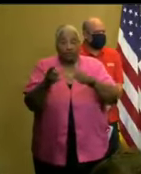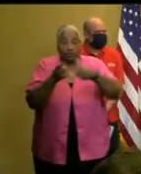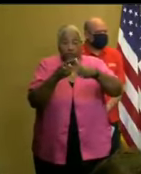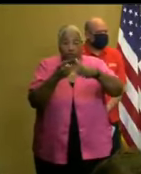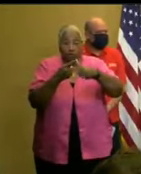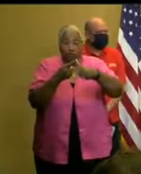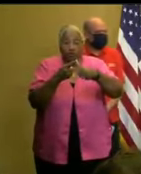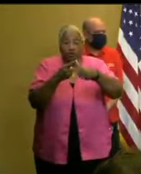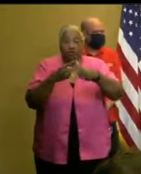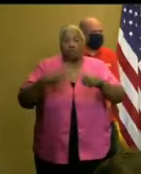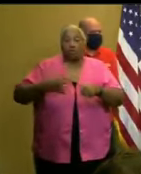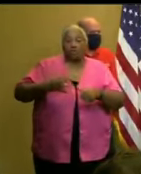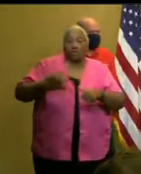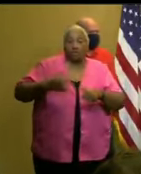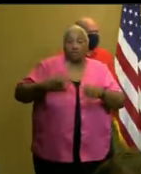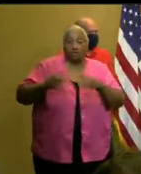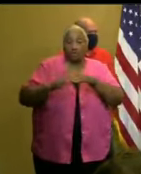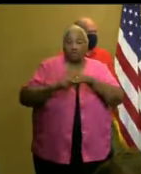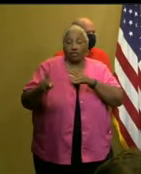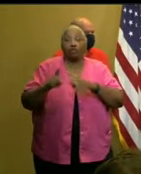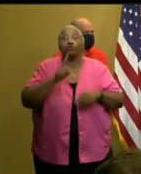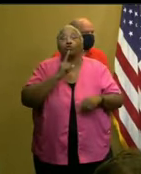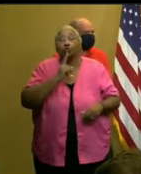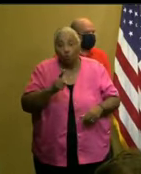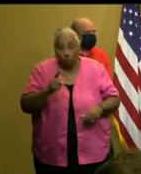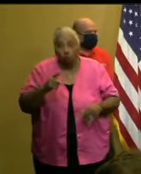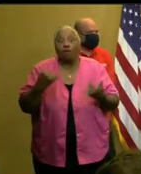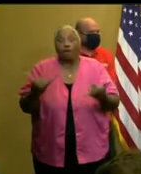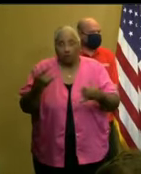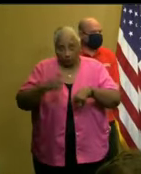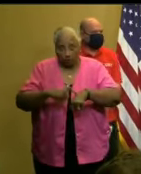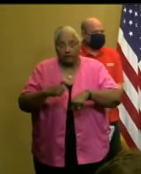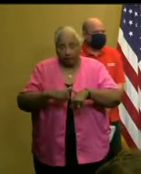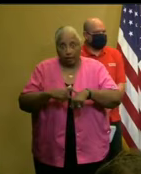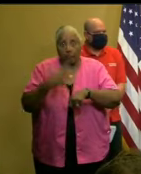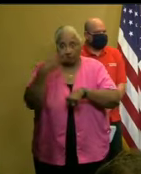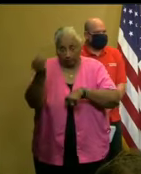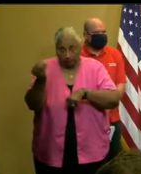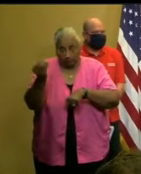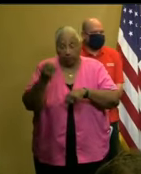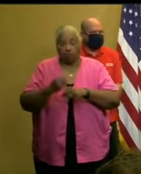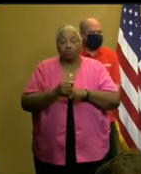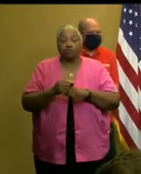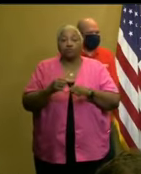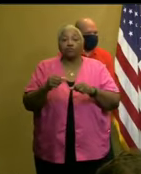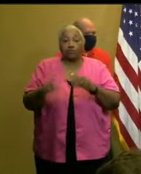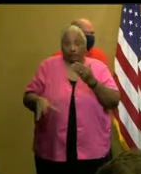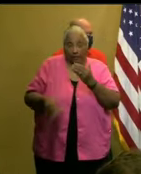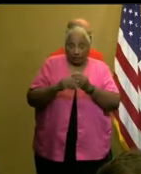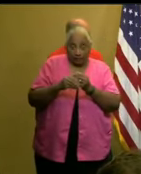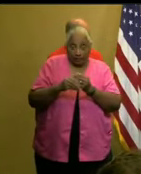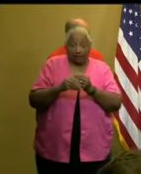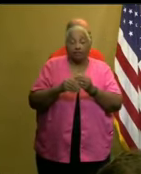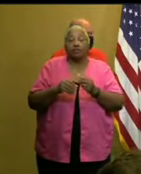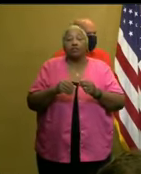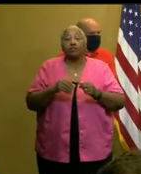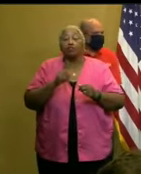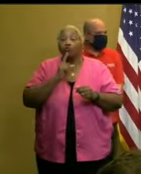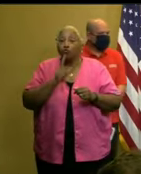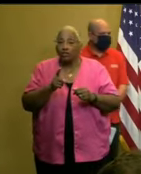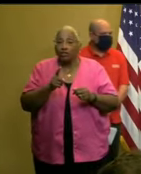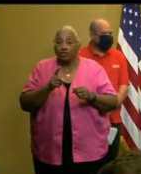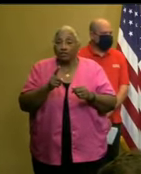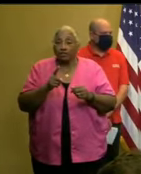voluntary evacuation, absolutely. This is the time. In addition to that, it really